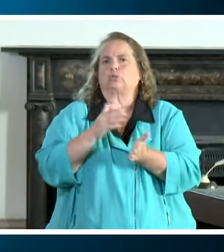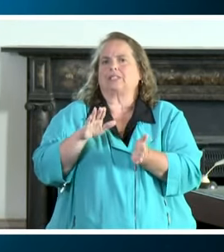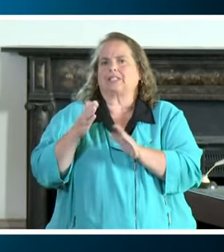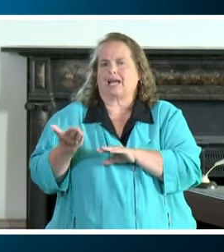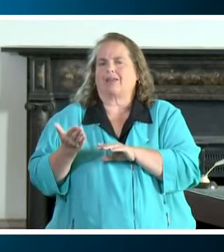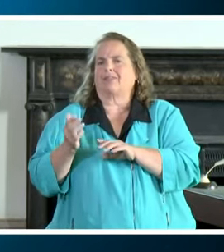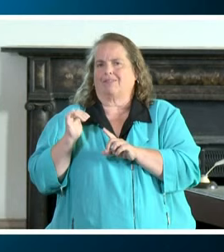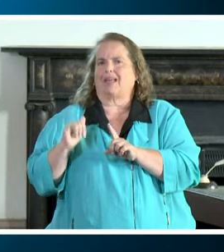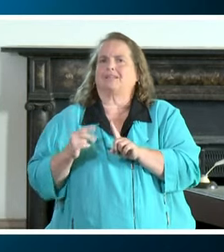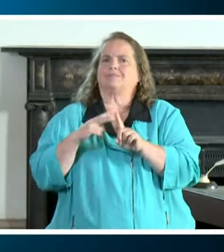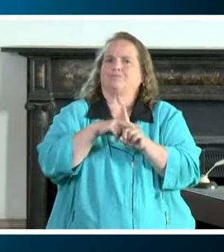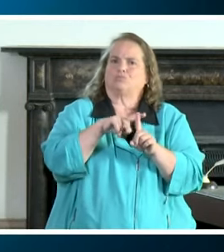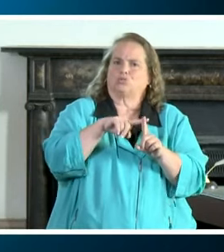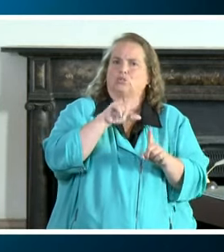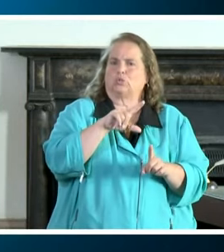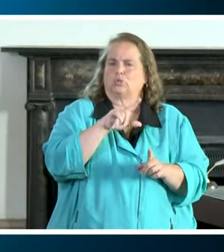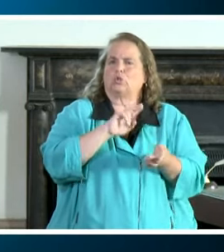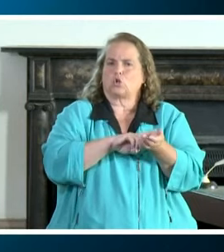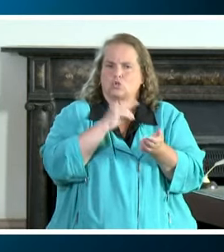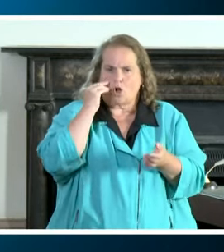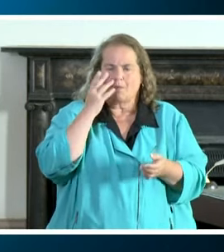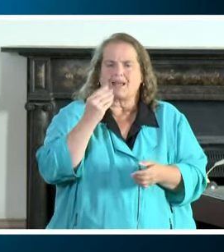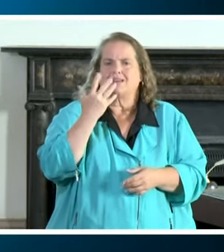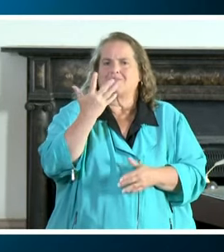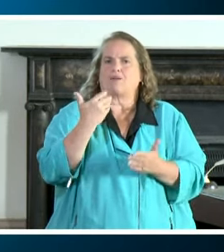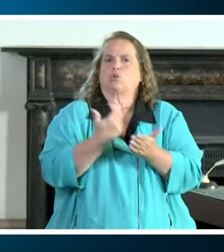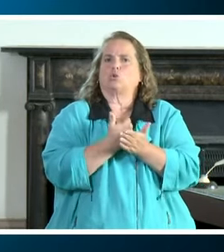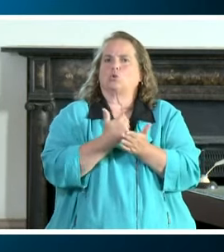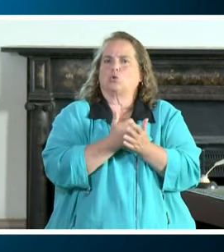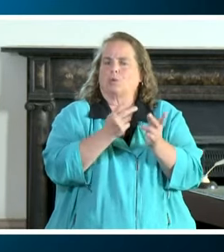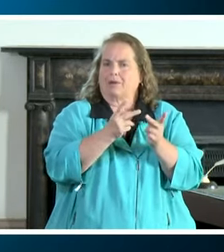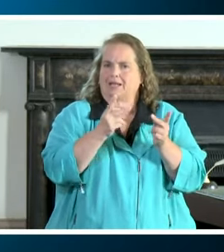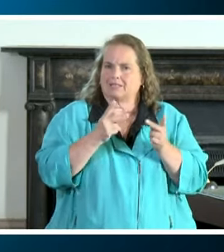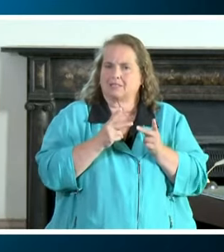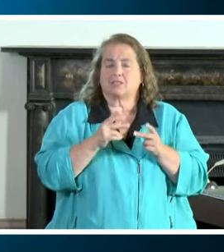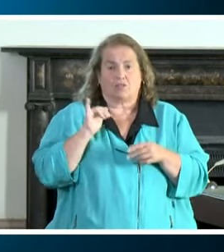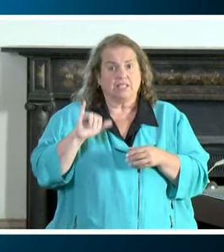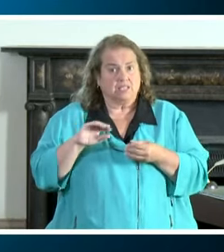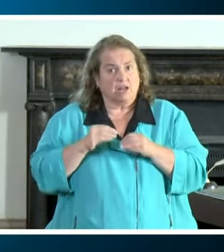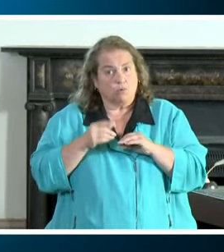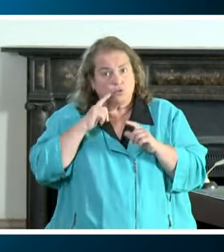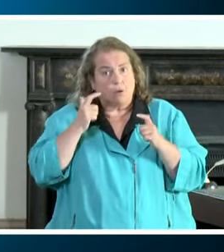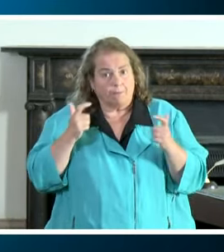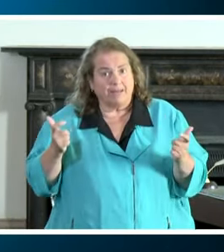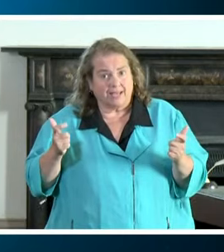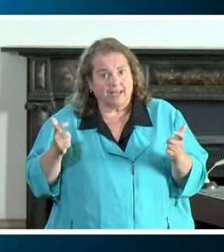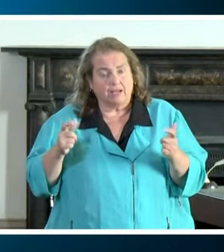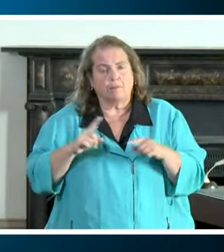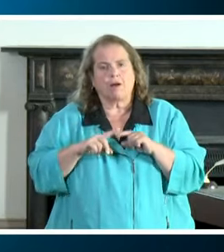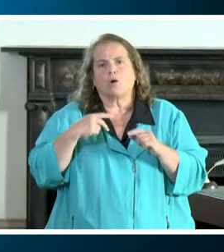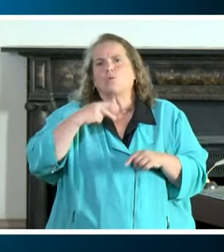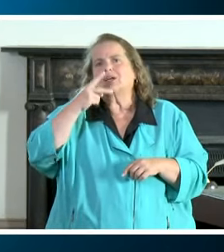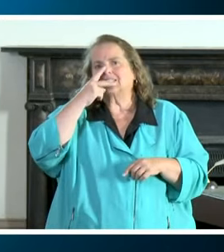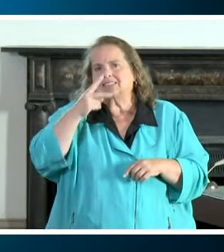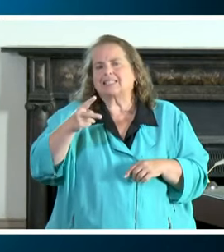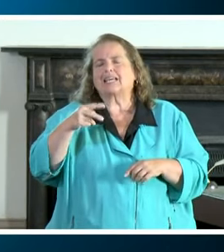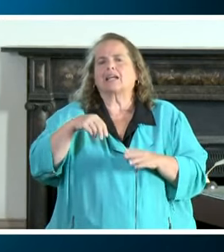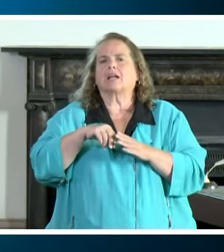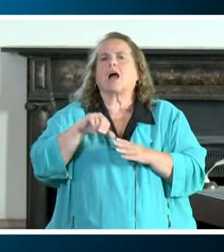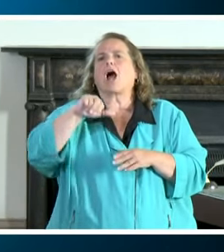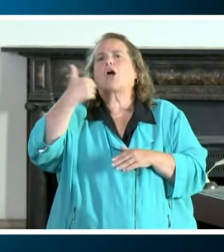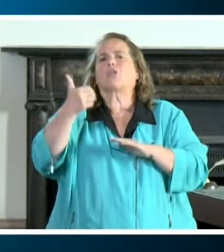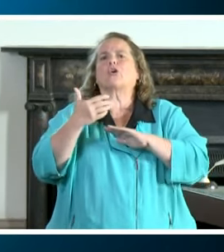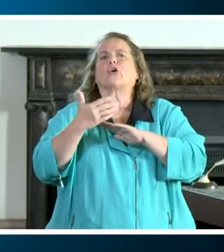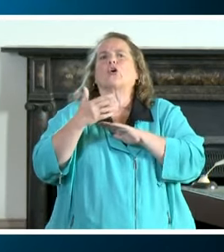-term care five new facilities these numbers are are big but we see them in every other part of the country